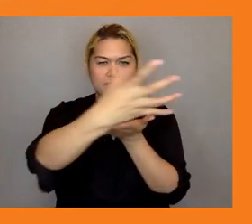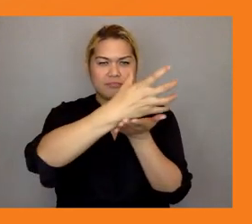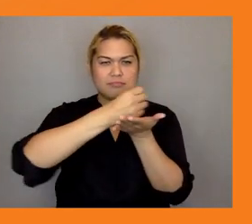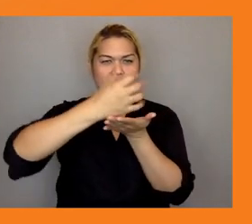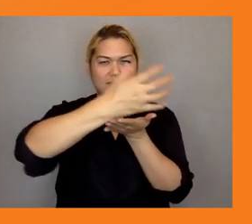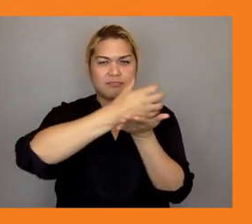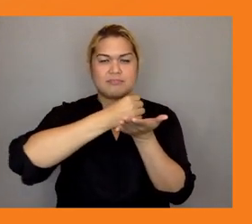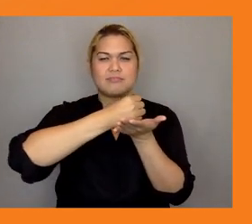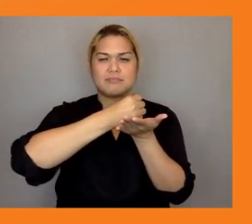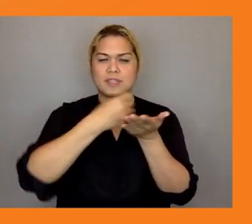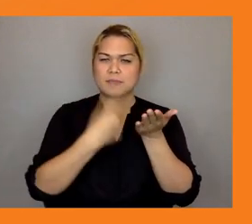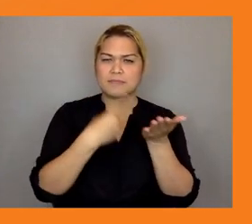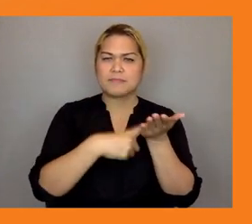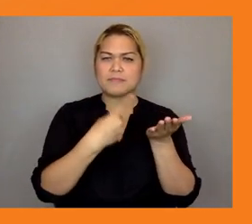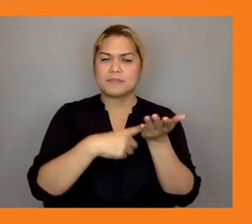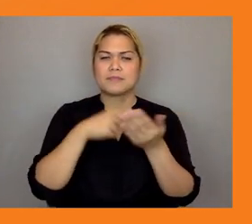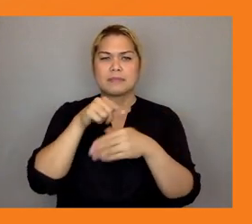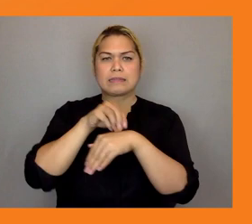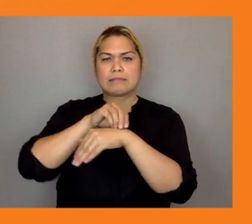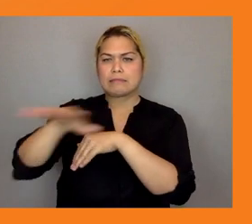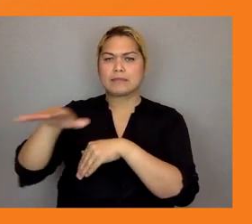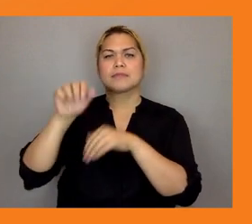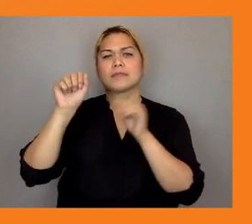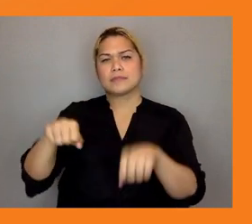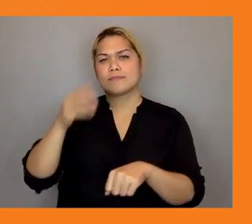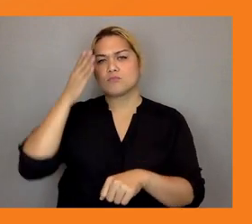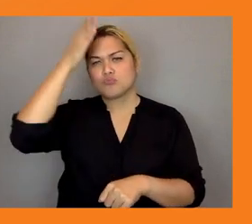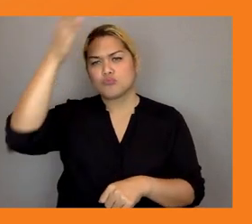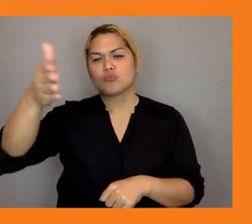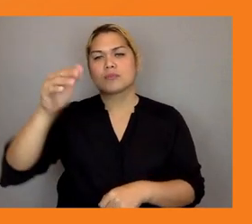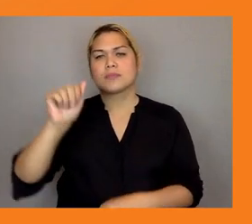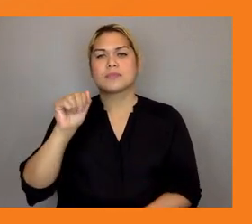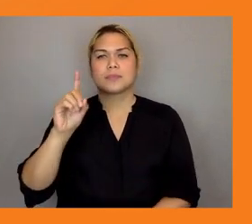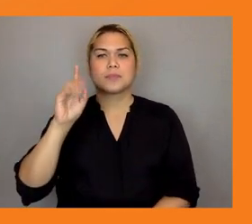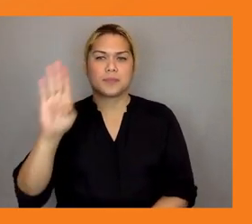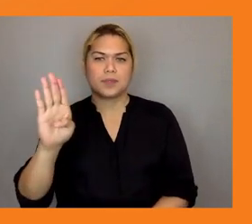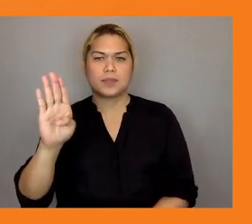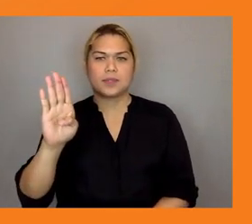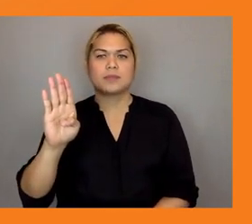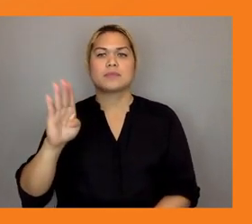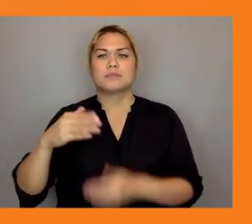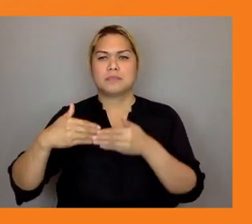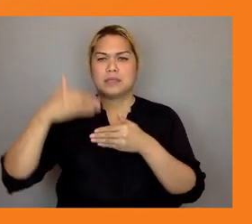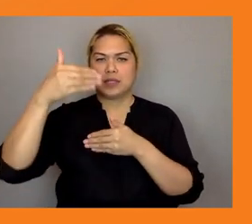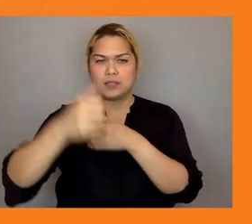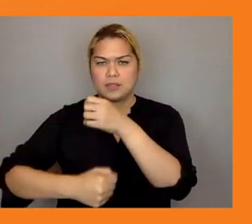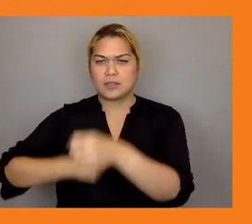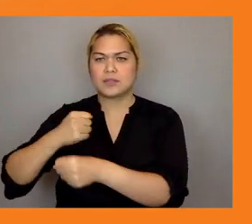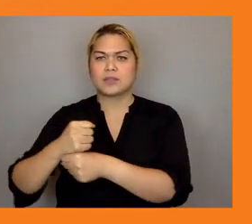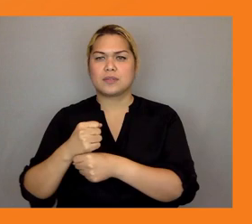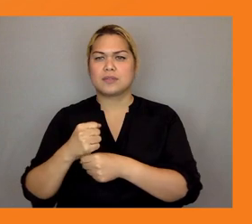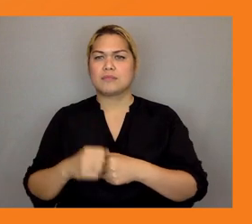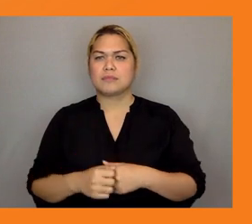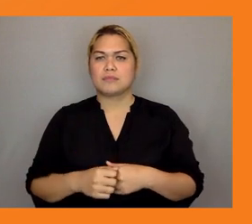46th annual meeting it was the first time where young people participated in seminar discussions